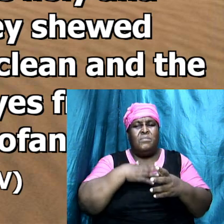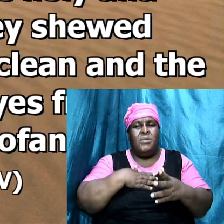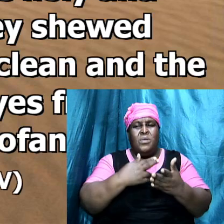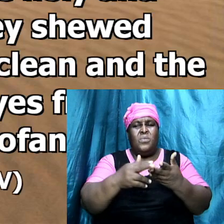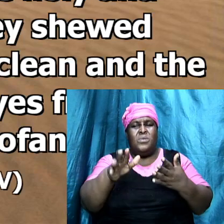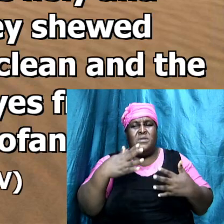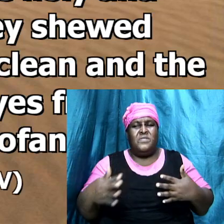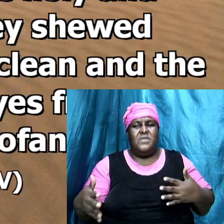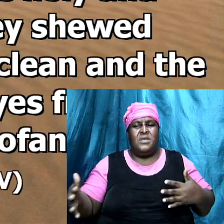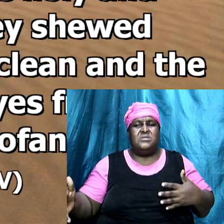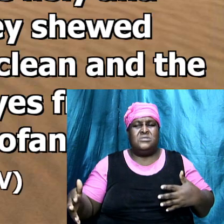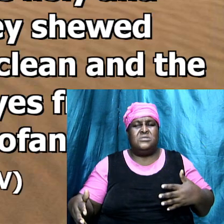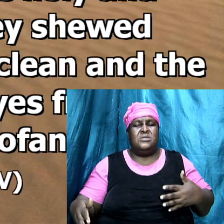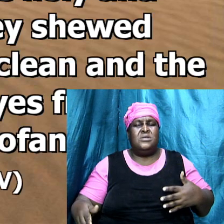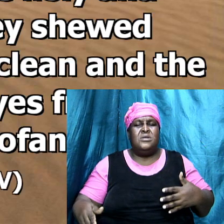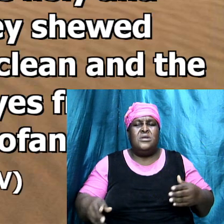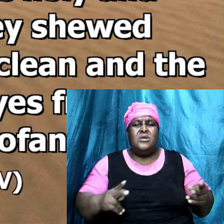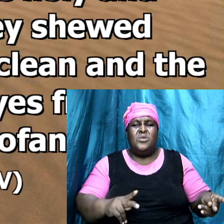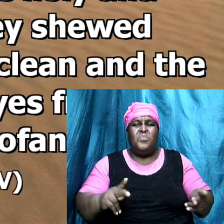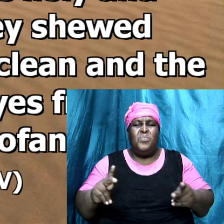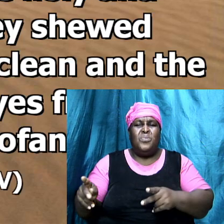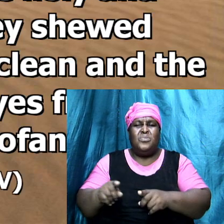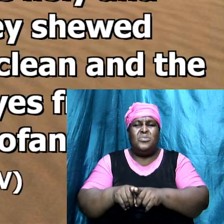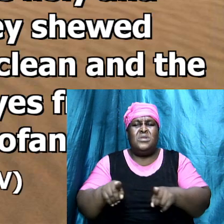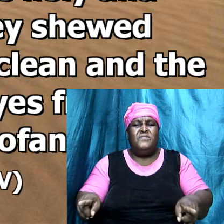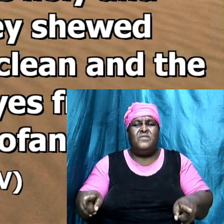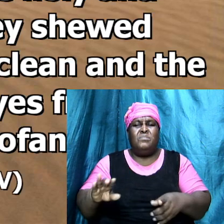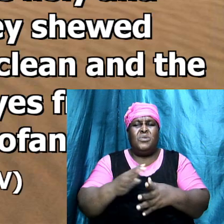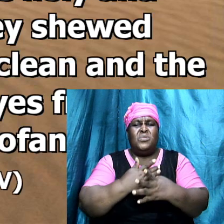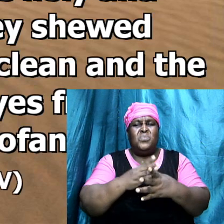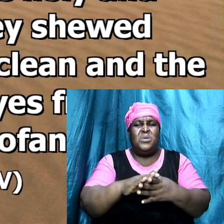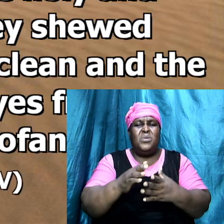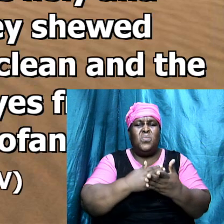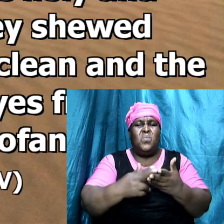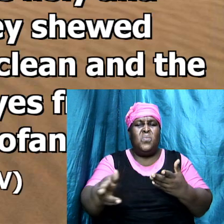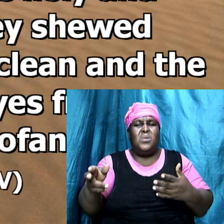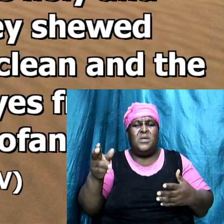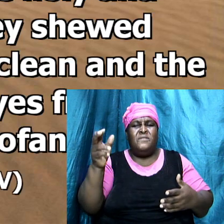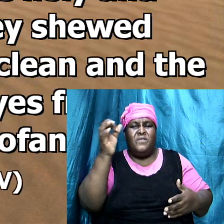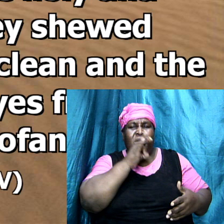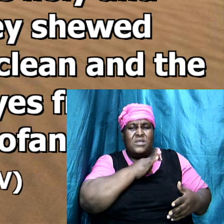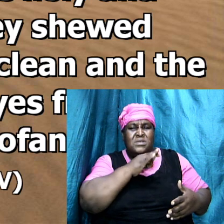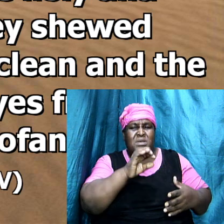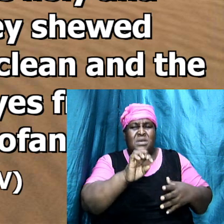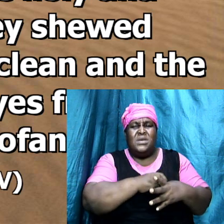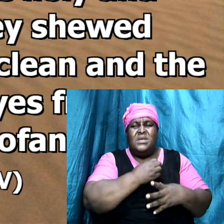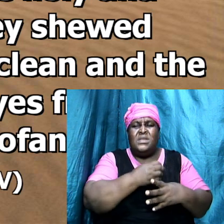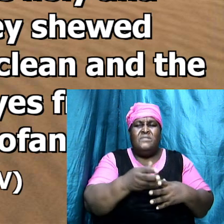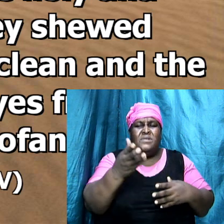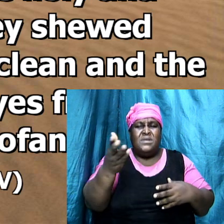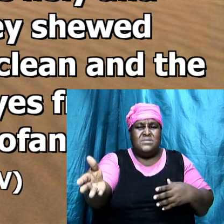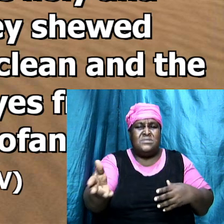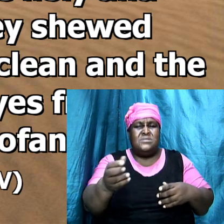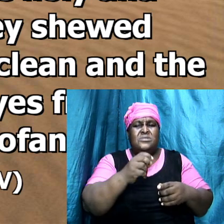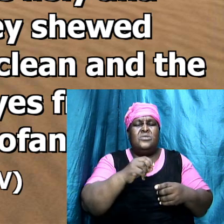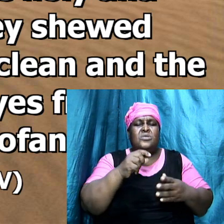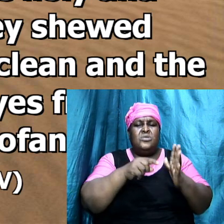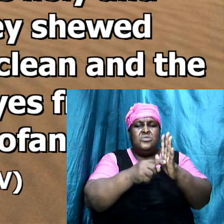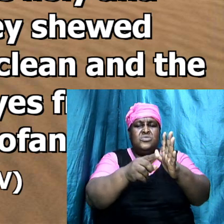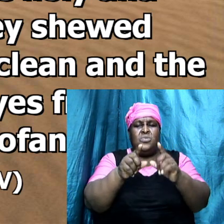they have put no difference between the holy and the profane neither have they showed difference